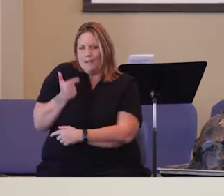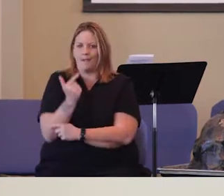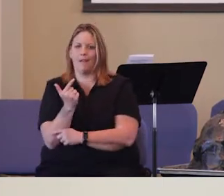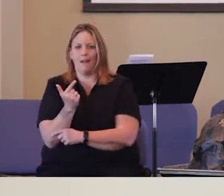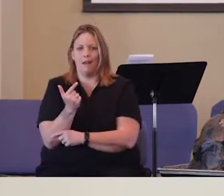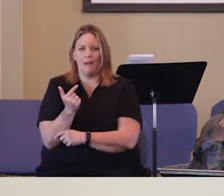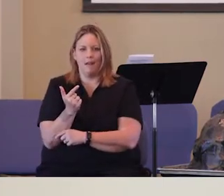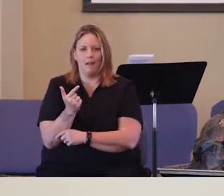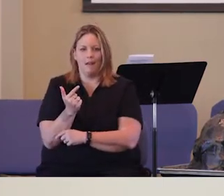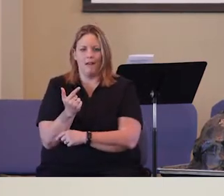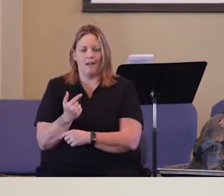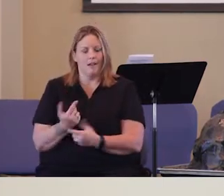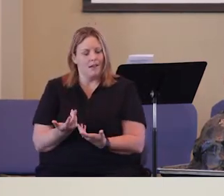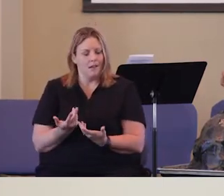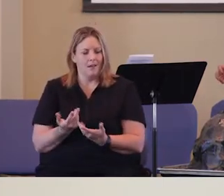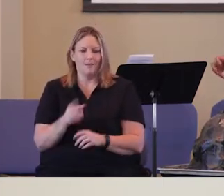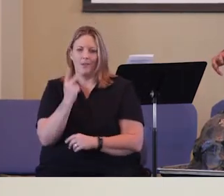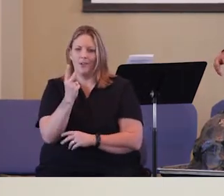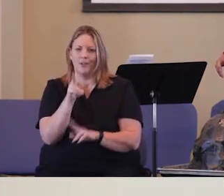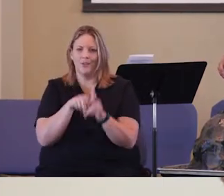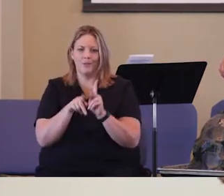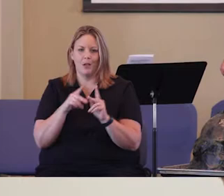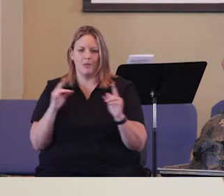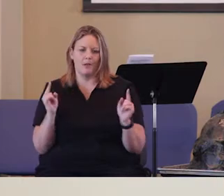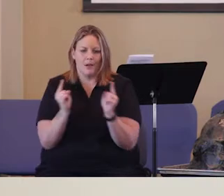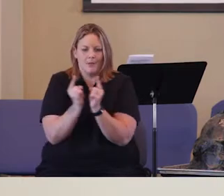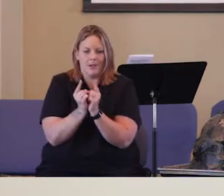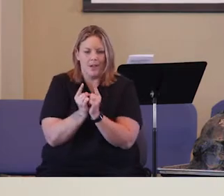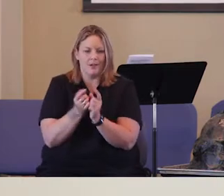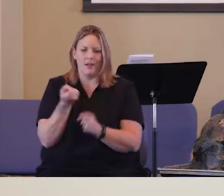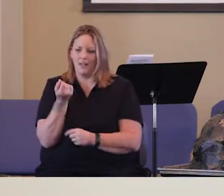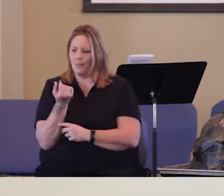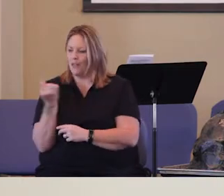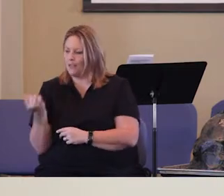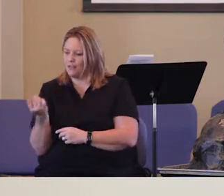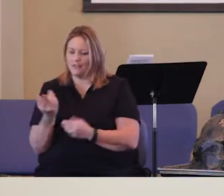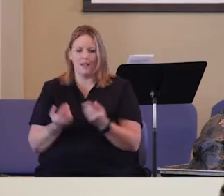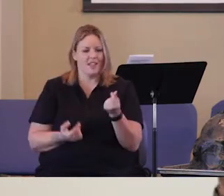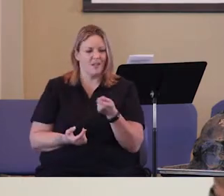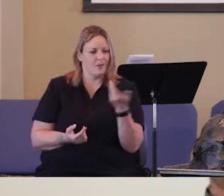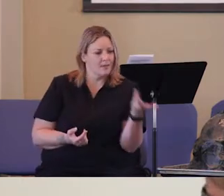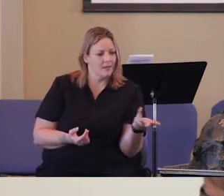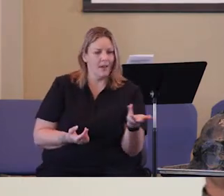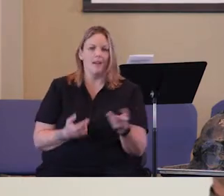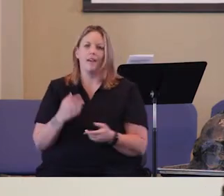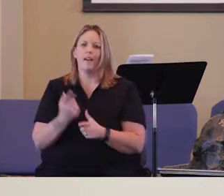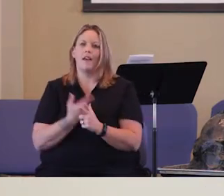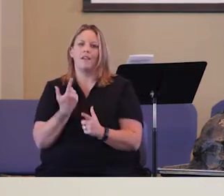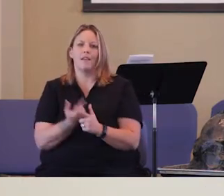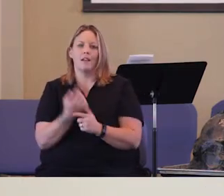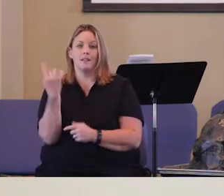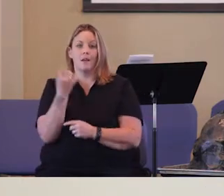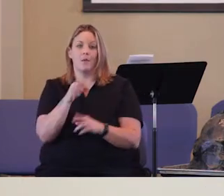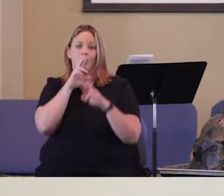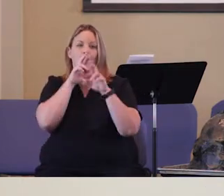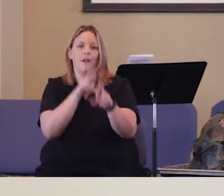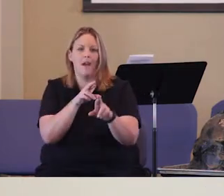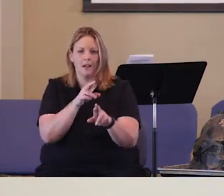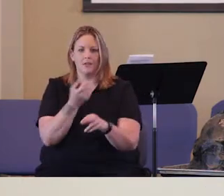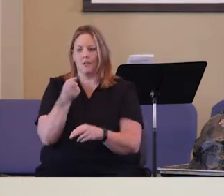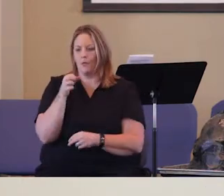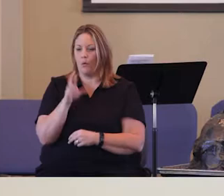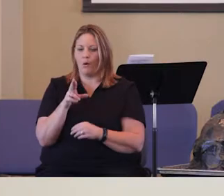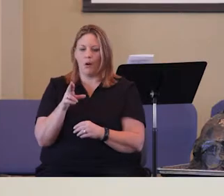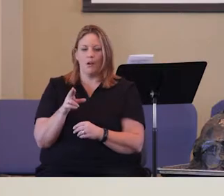So that's where two people come together. A little bit of this, a little bit of that, and all of a sudden, boom, somebody reacts,